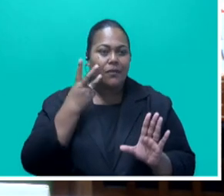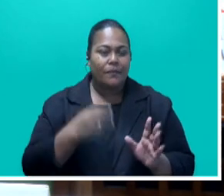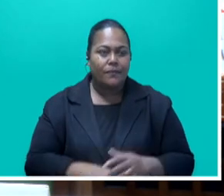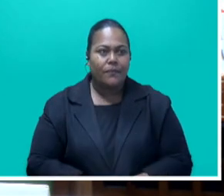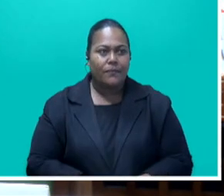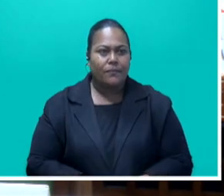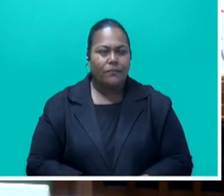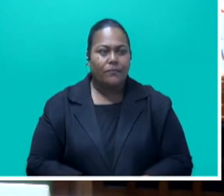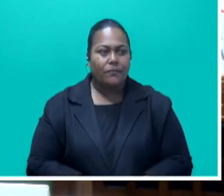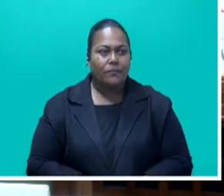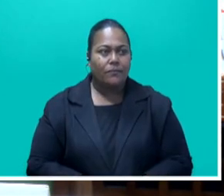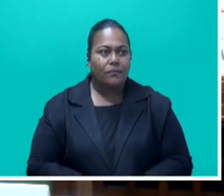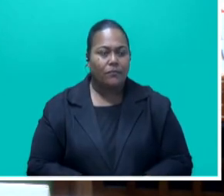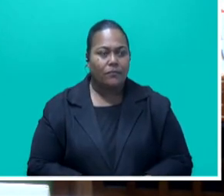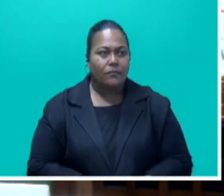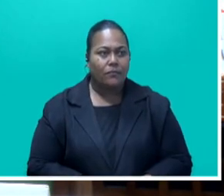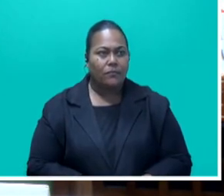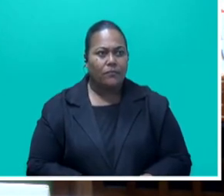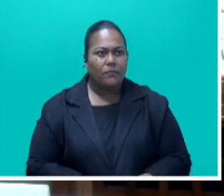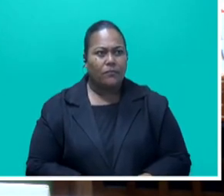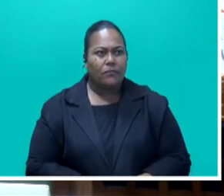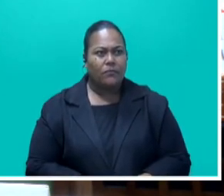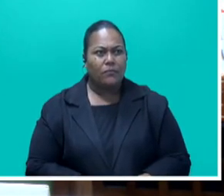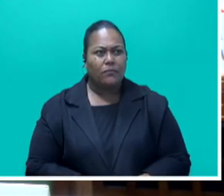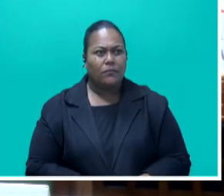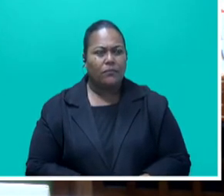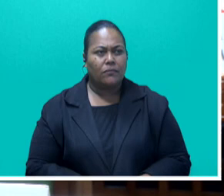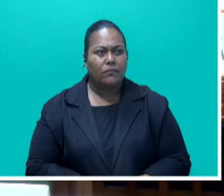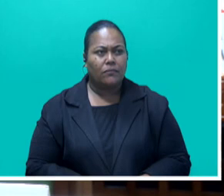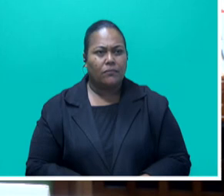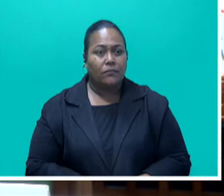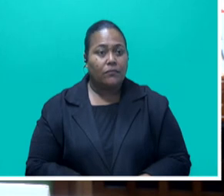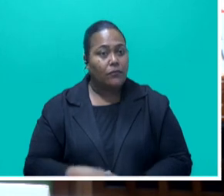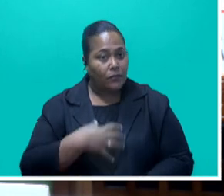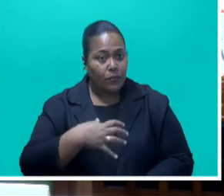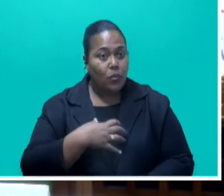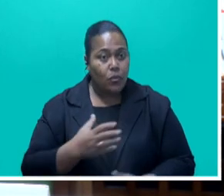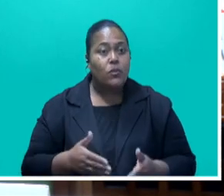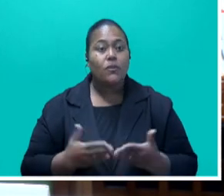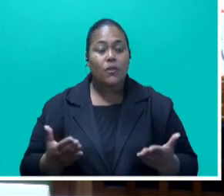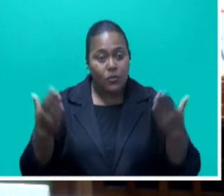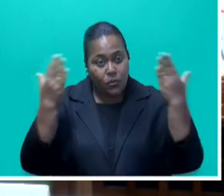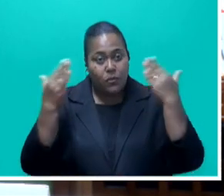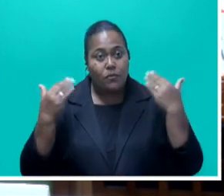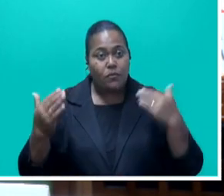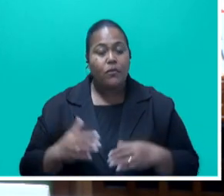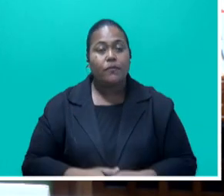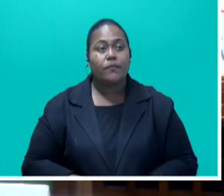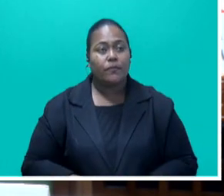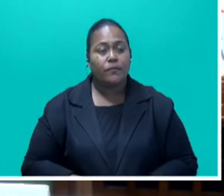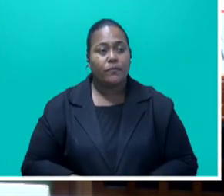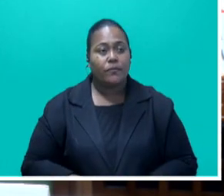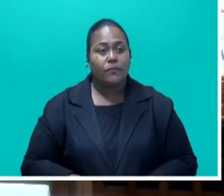So, younger women. So, it's increasing, Honorable Speaker. Nearly six in